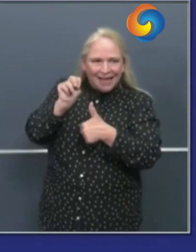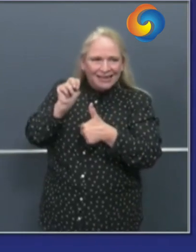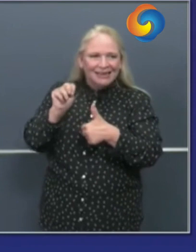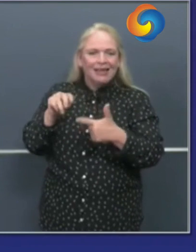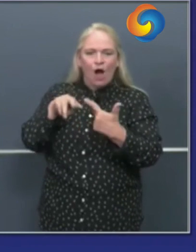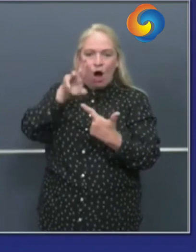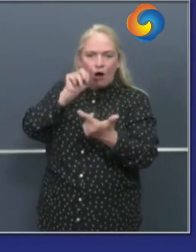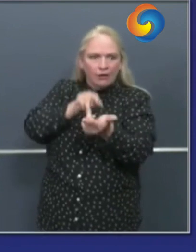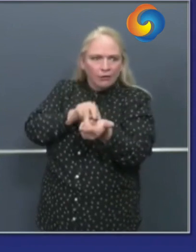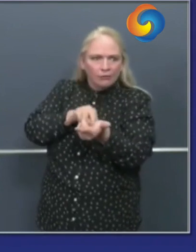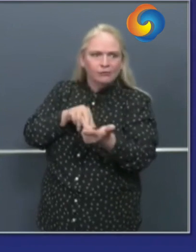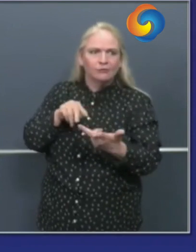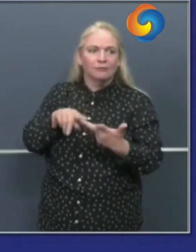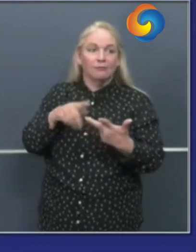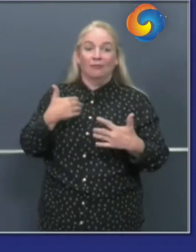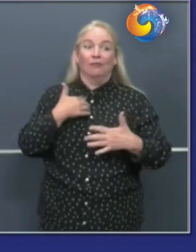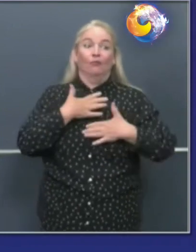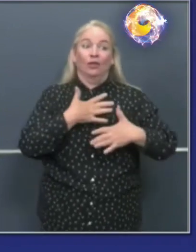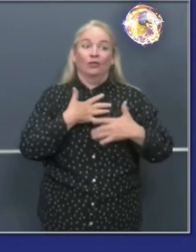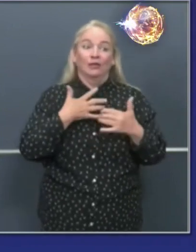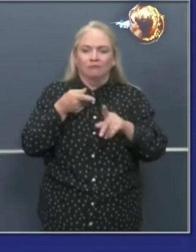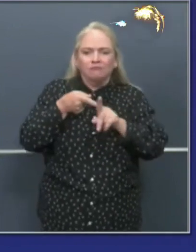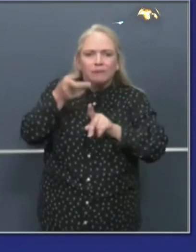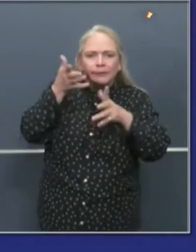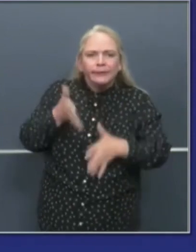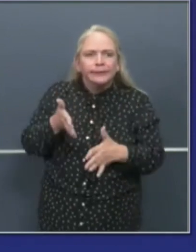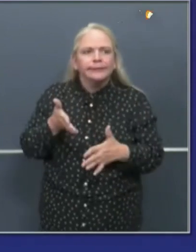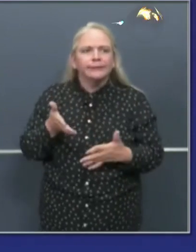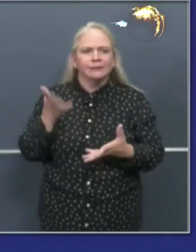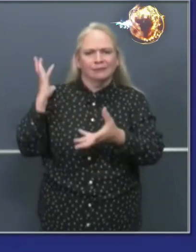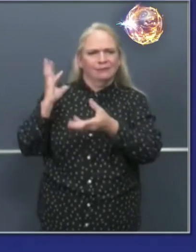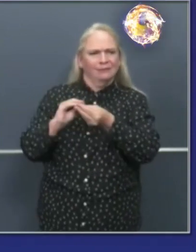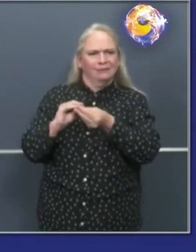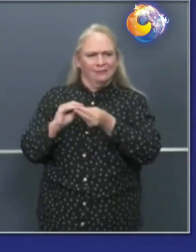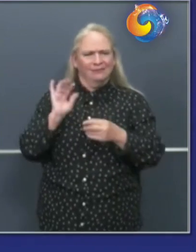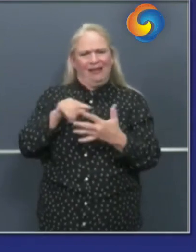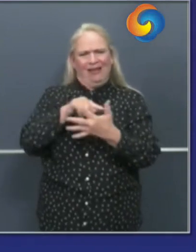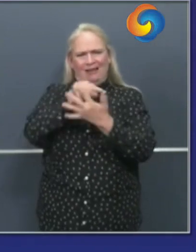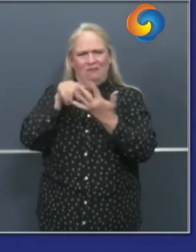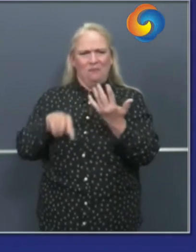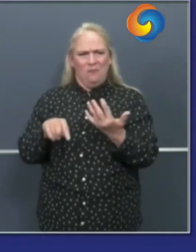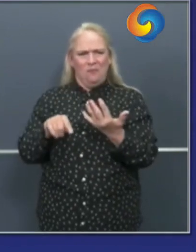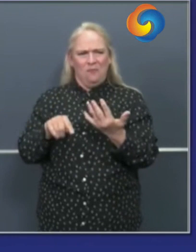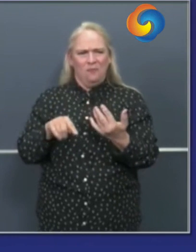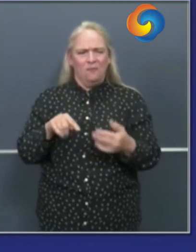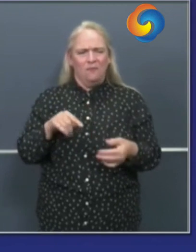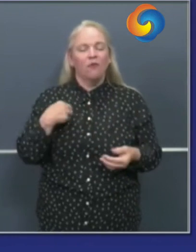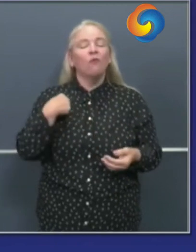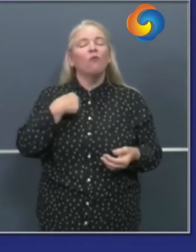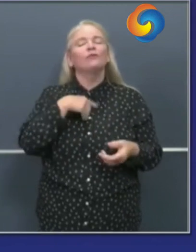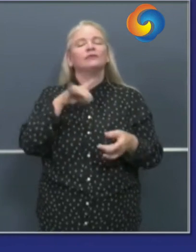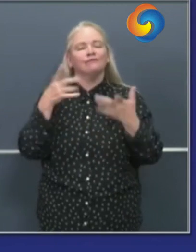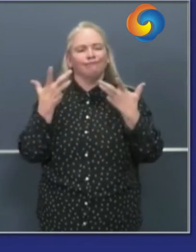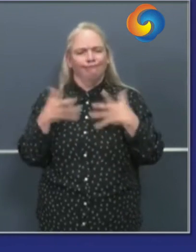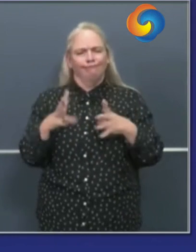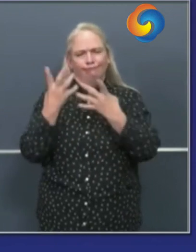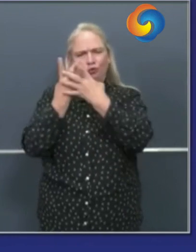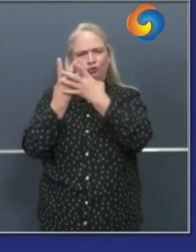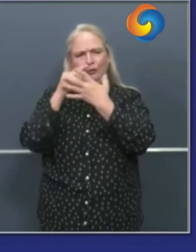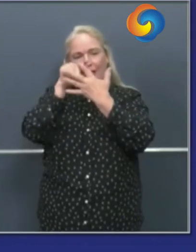like over the course of the last number of months we've been re-rubbing that site over 96 000 people